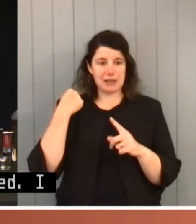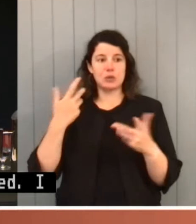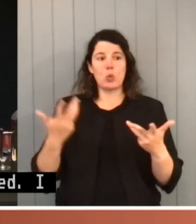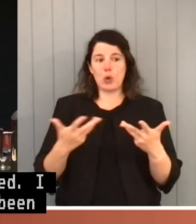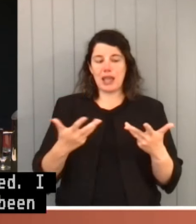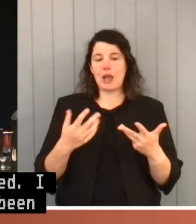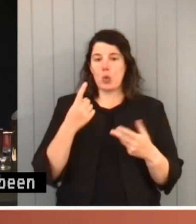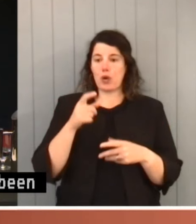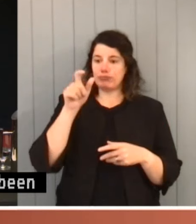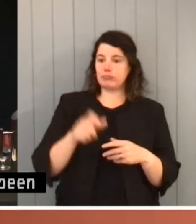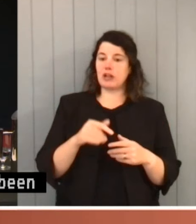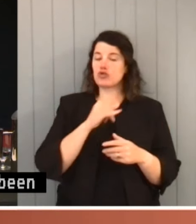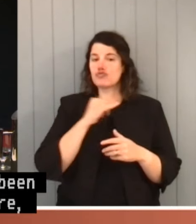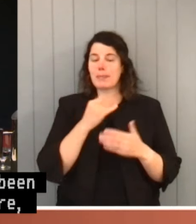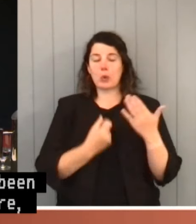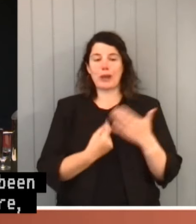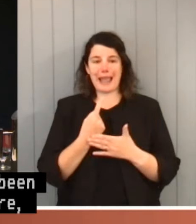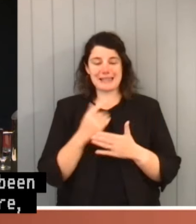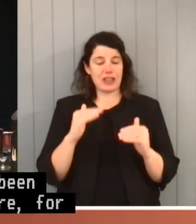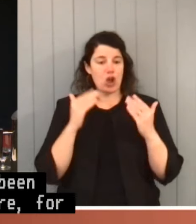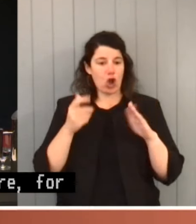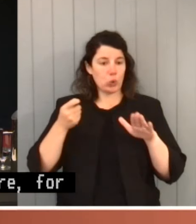had a criminal case and the High Court was